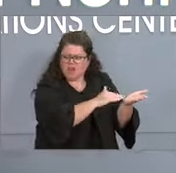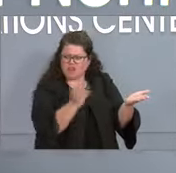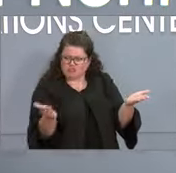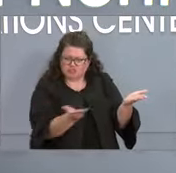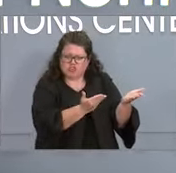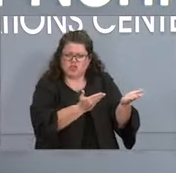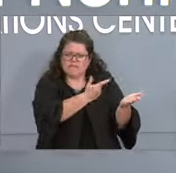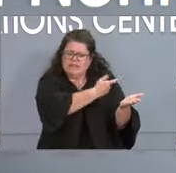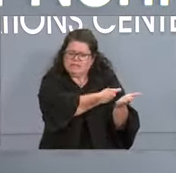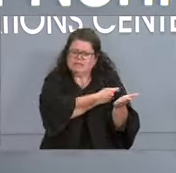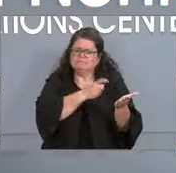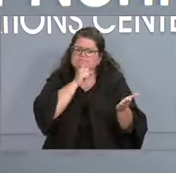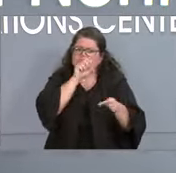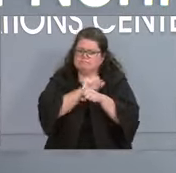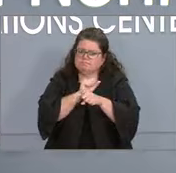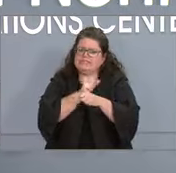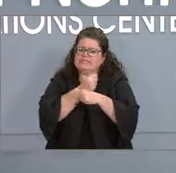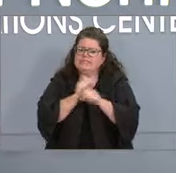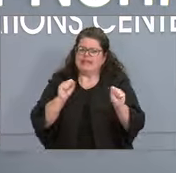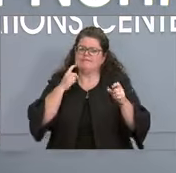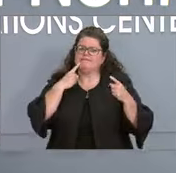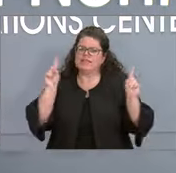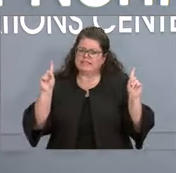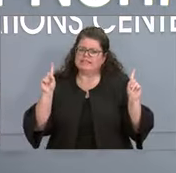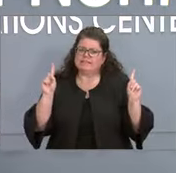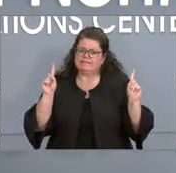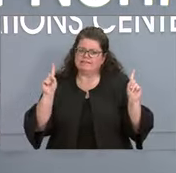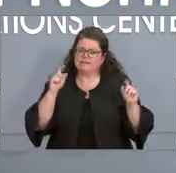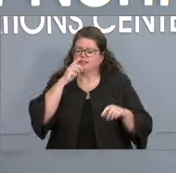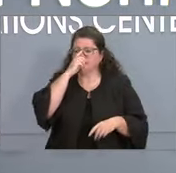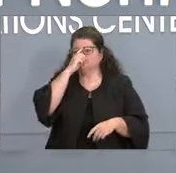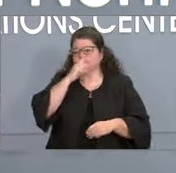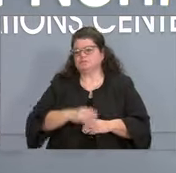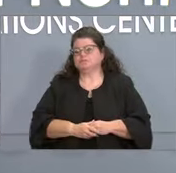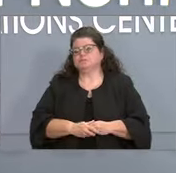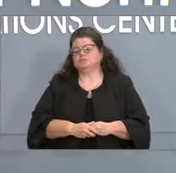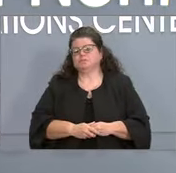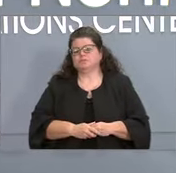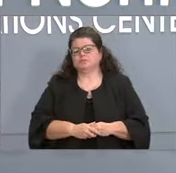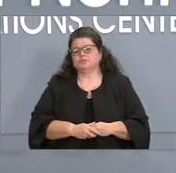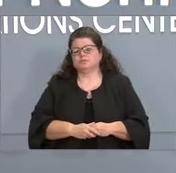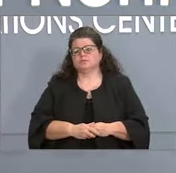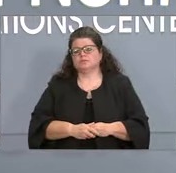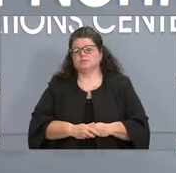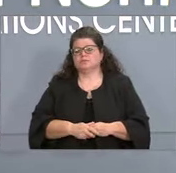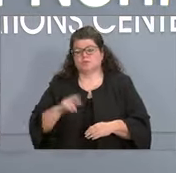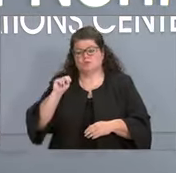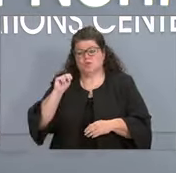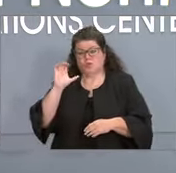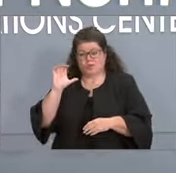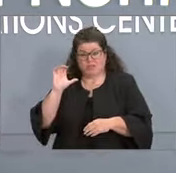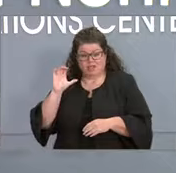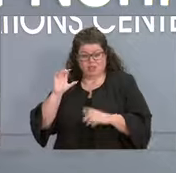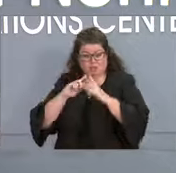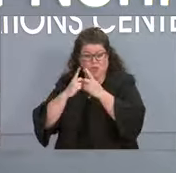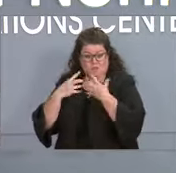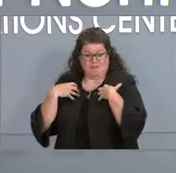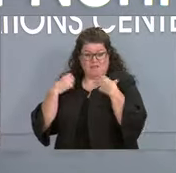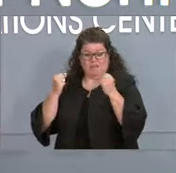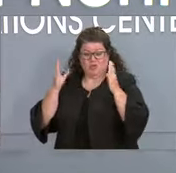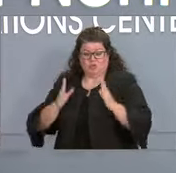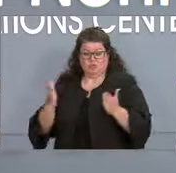vaccines are safe and effective. And the North Carolina Department of Health and Human Services' Healthier Together team